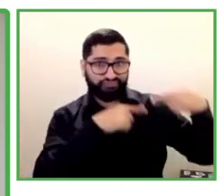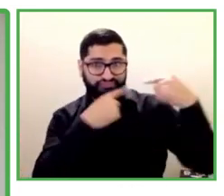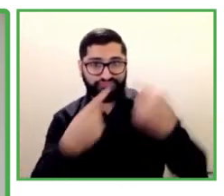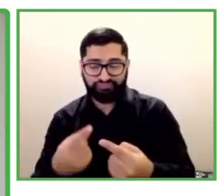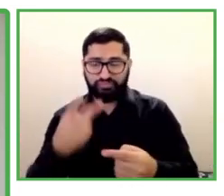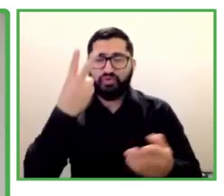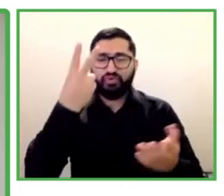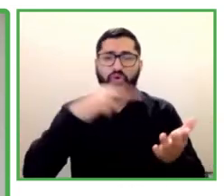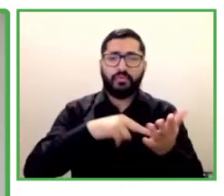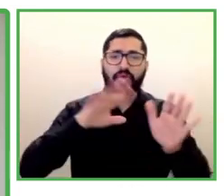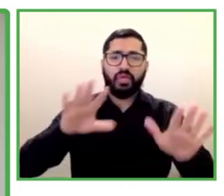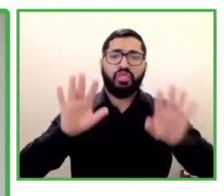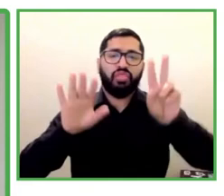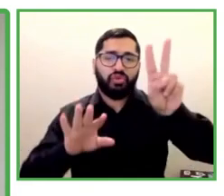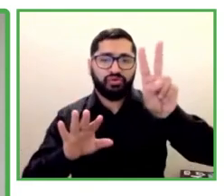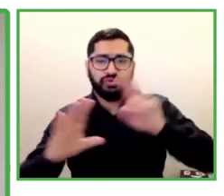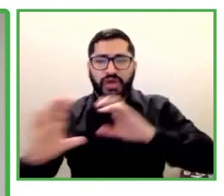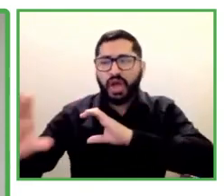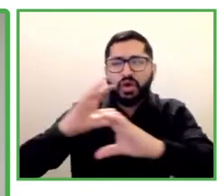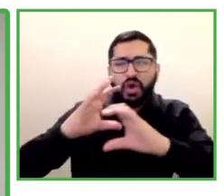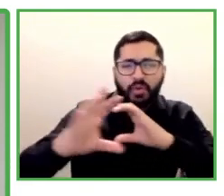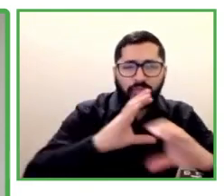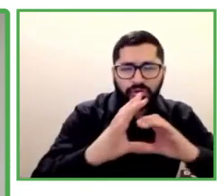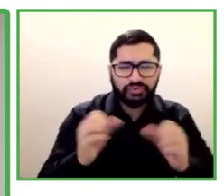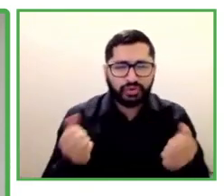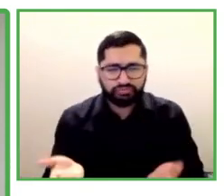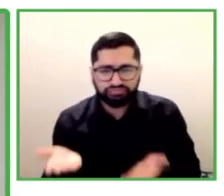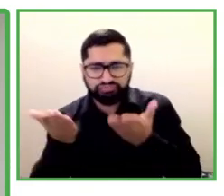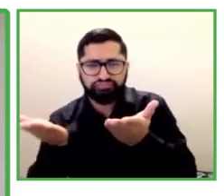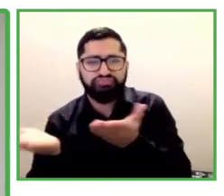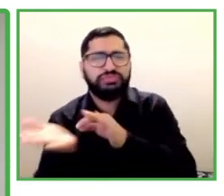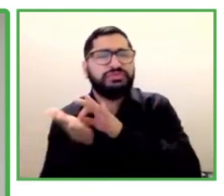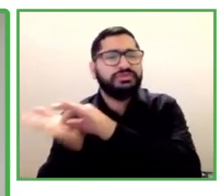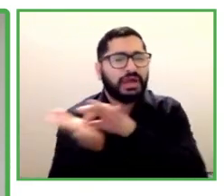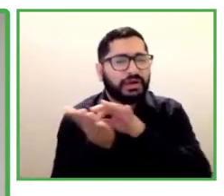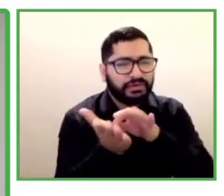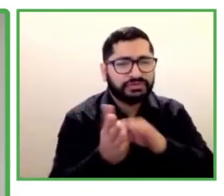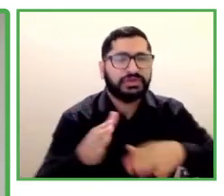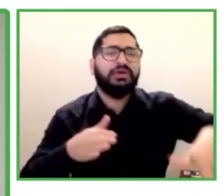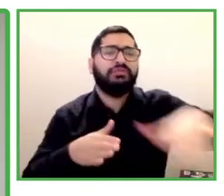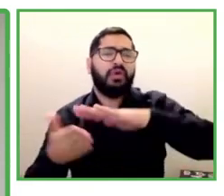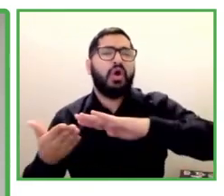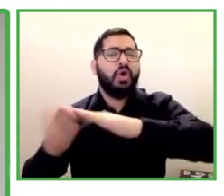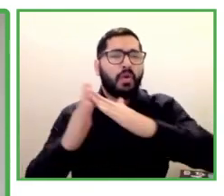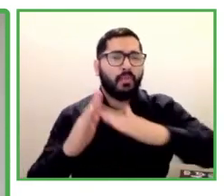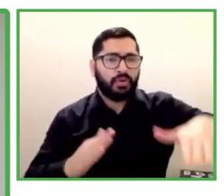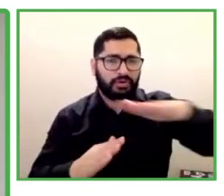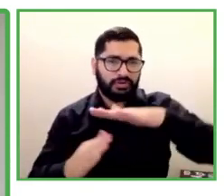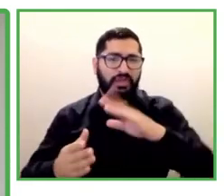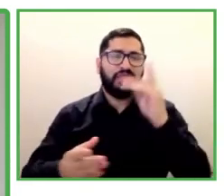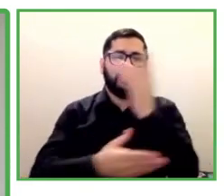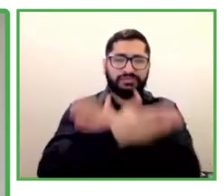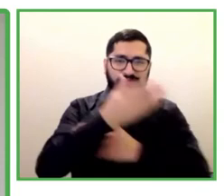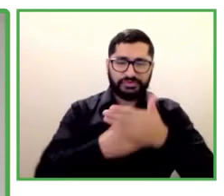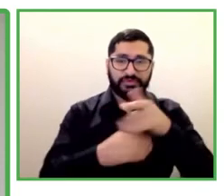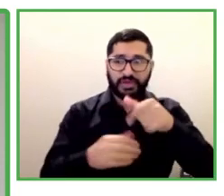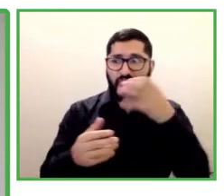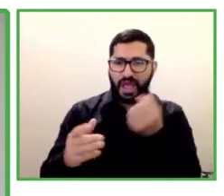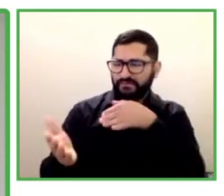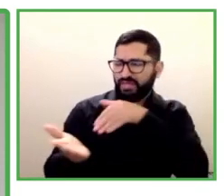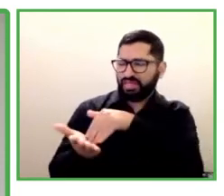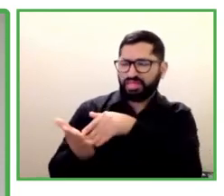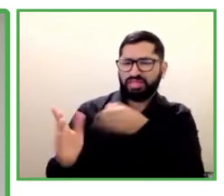groups such as people with disabilities. Alan will be presenting their accessibility promotion agents